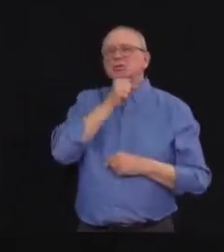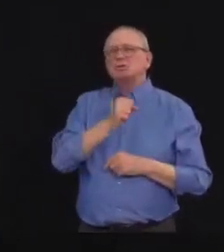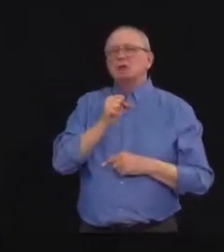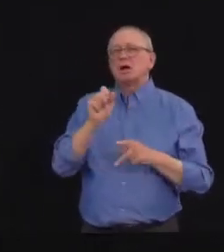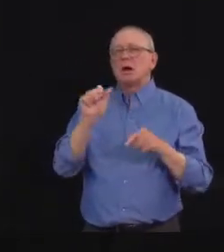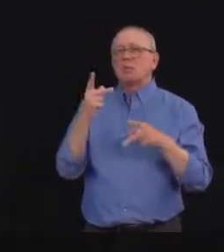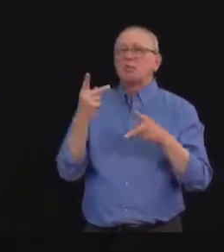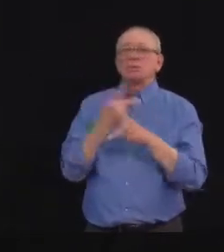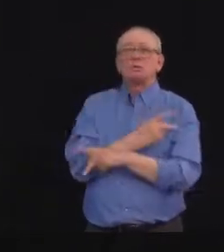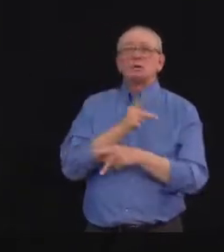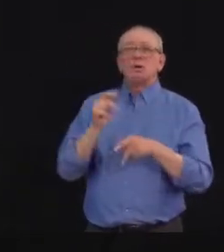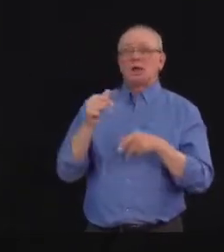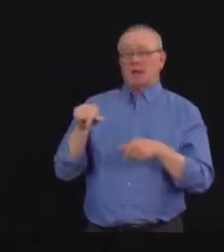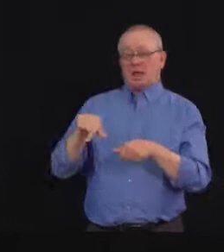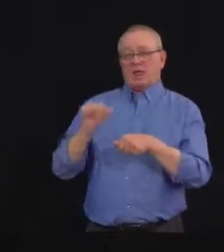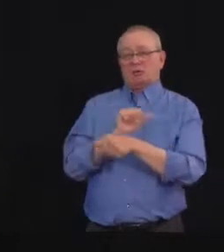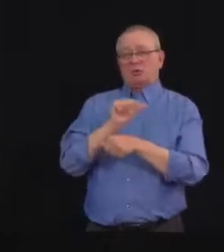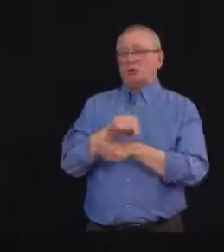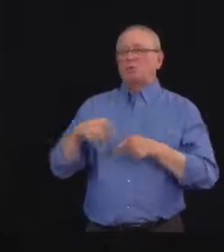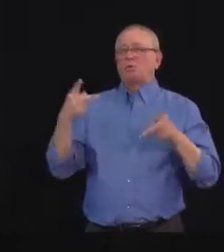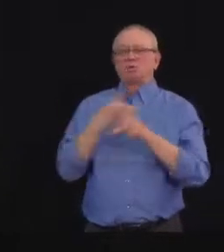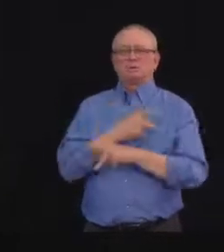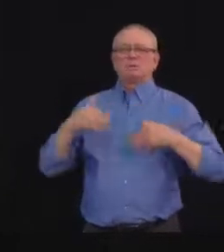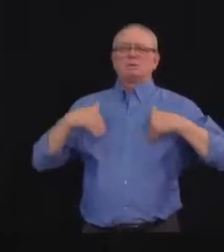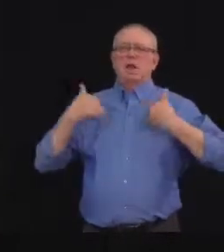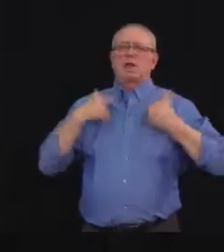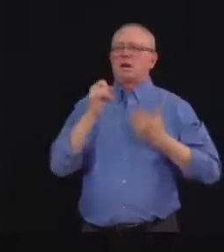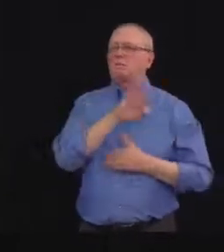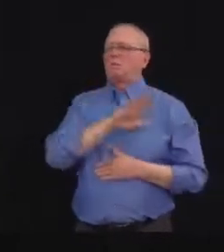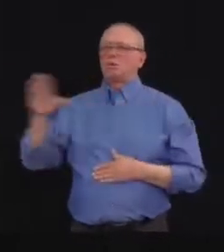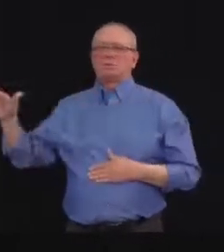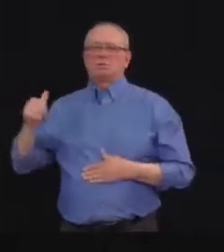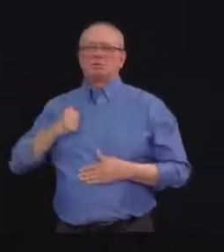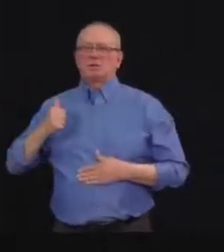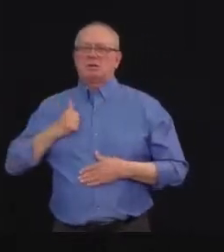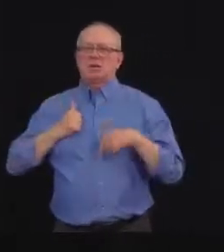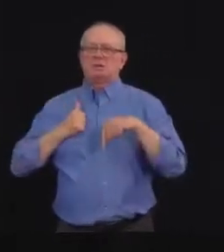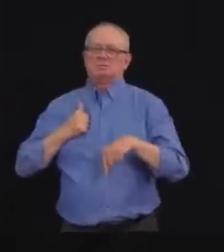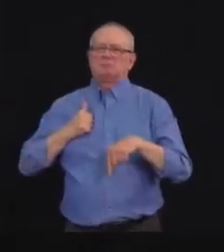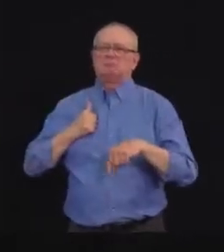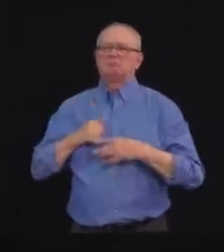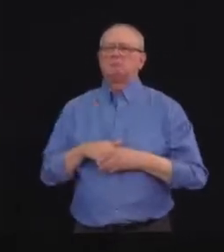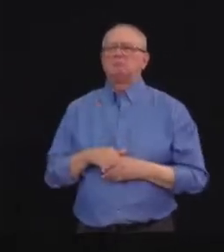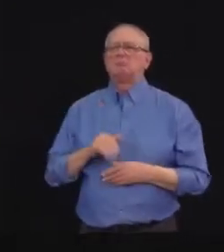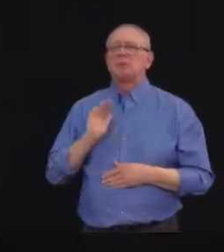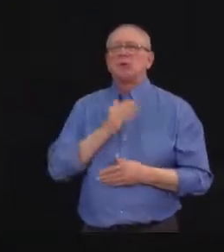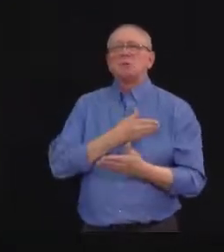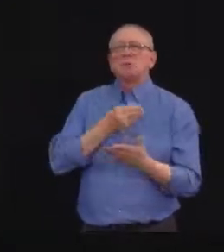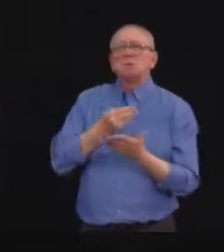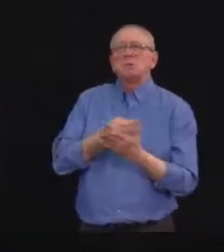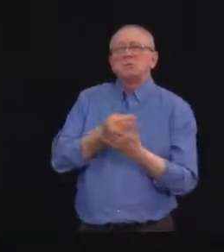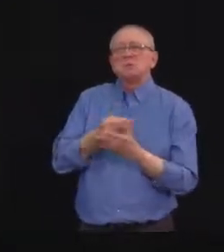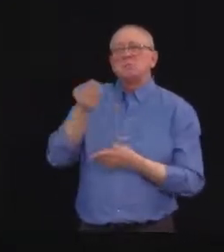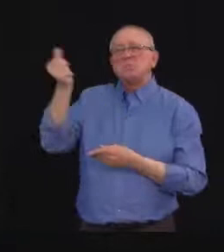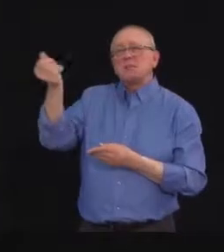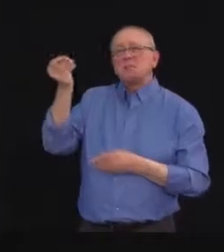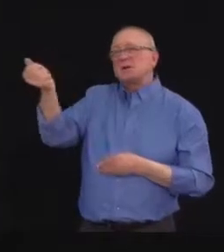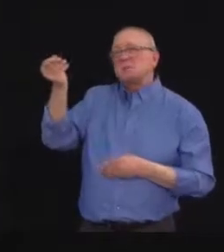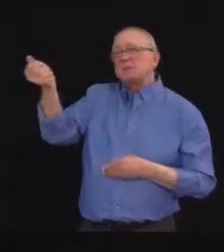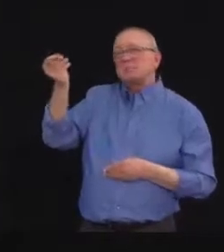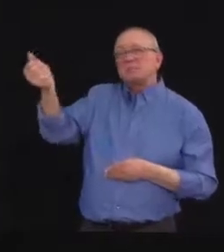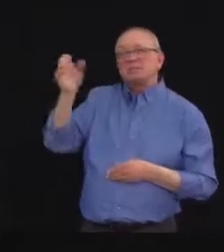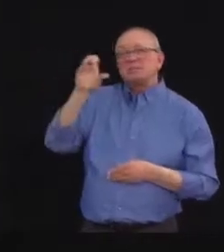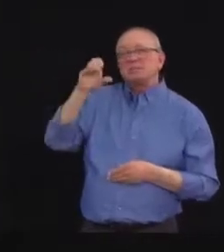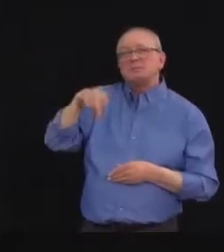participation in the CPP represents a net transfer of wealth from Alberta to the rest of the